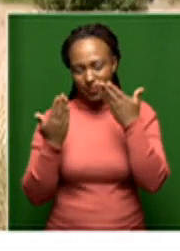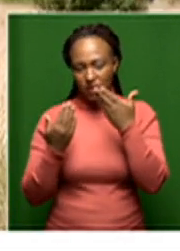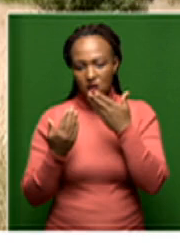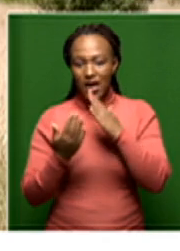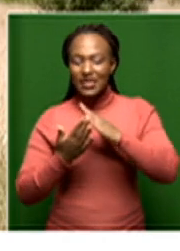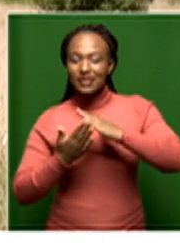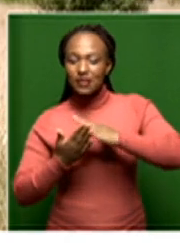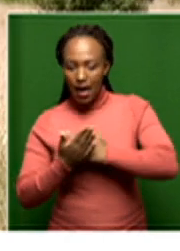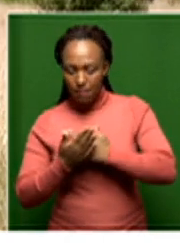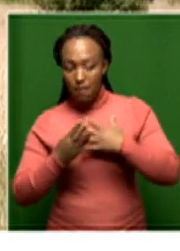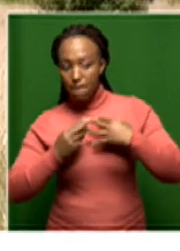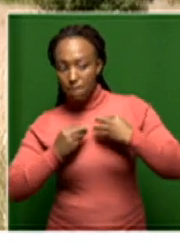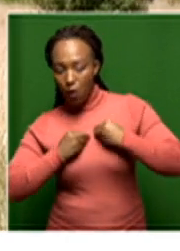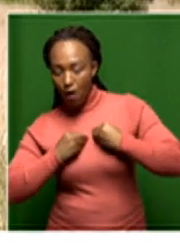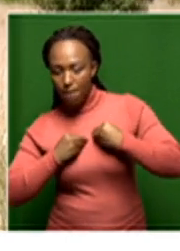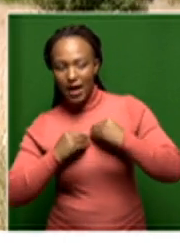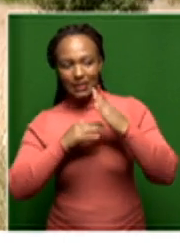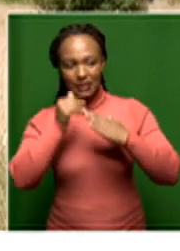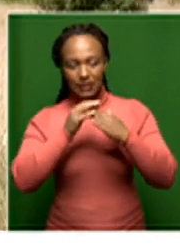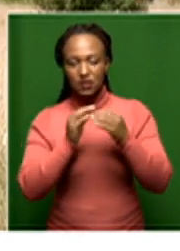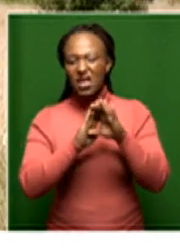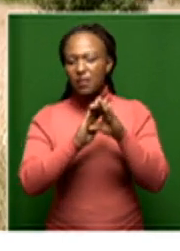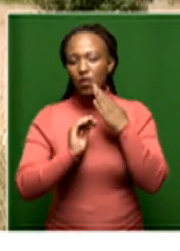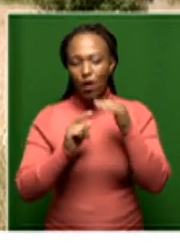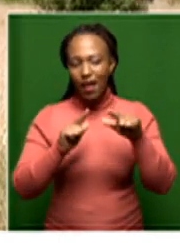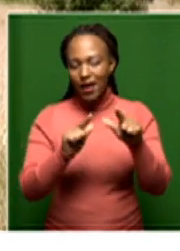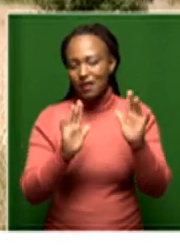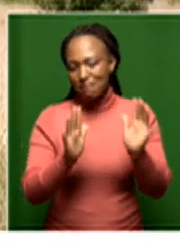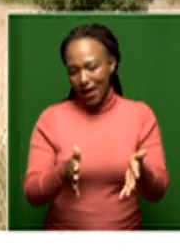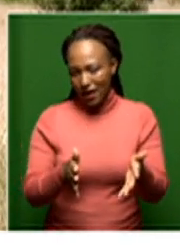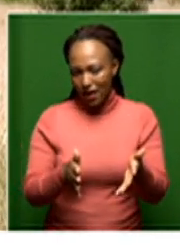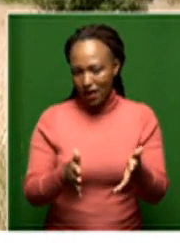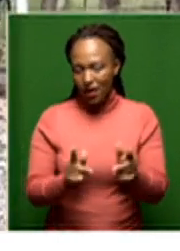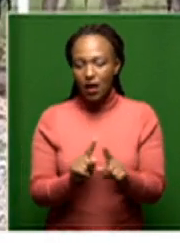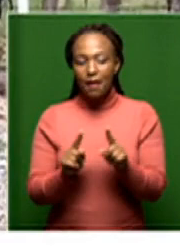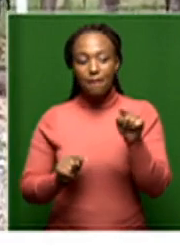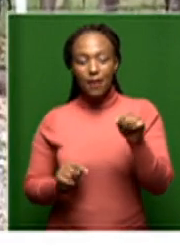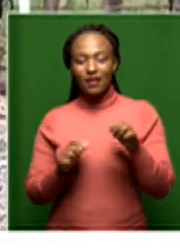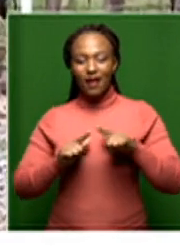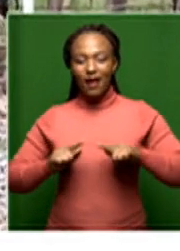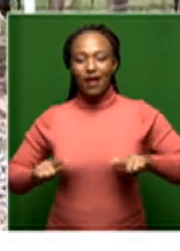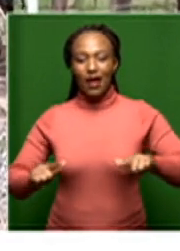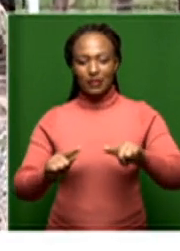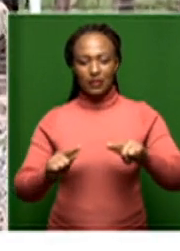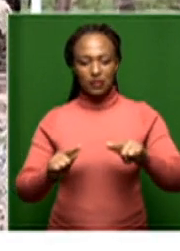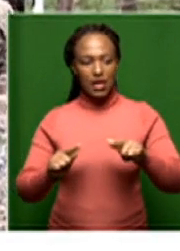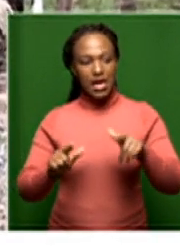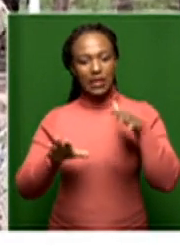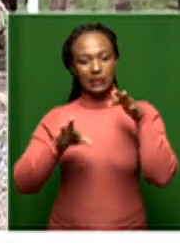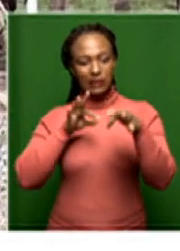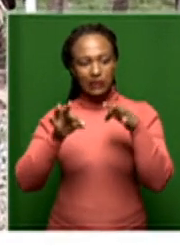subset of property known as land. Land is also not self-describing.